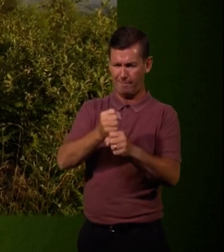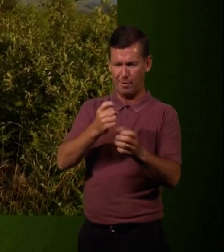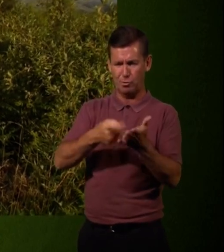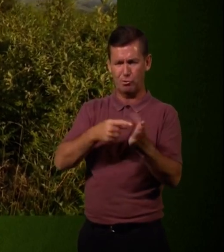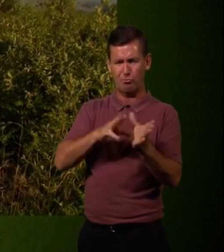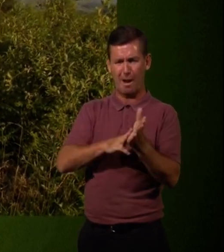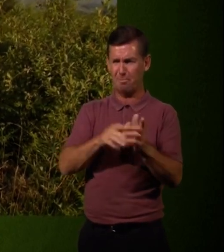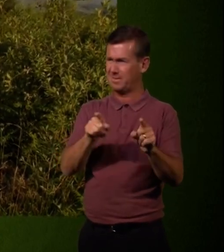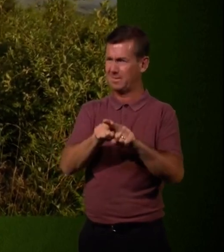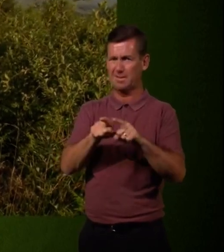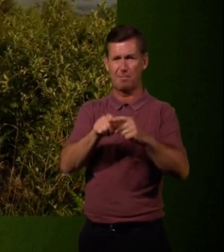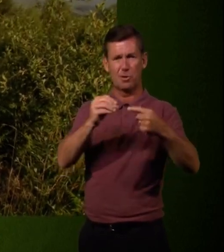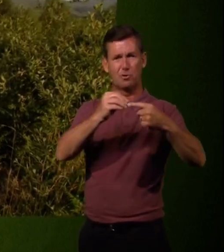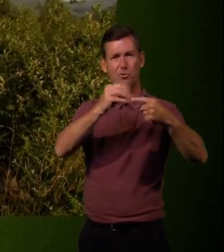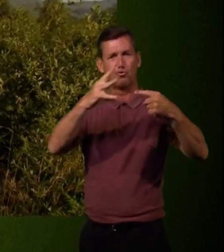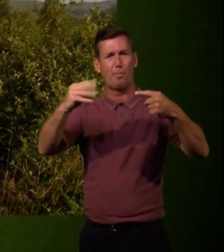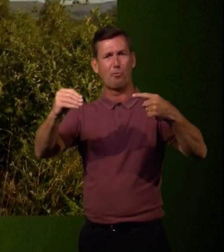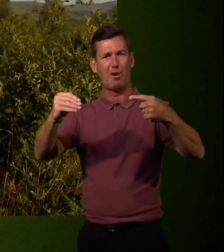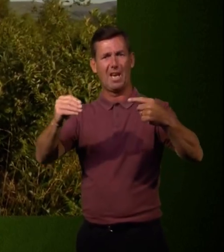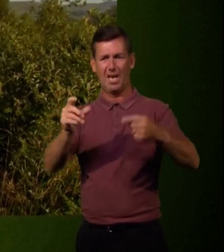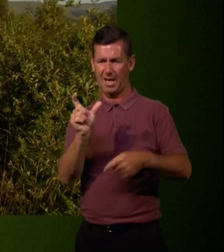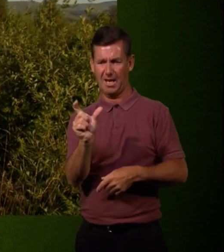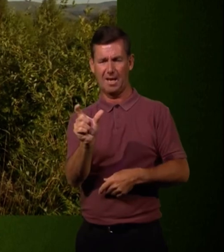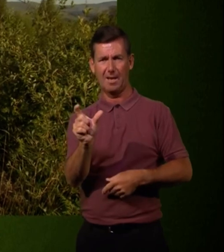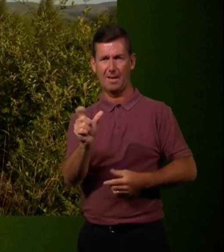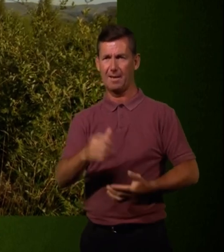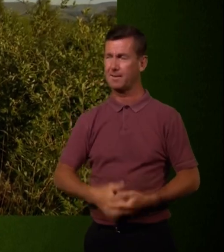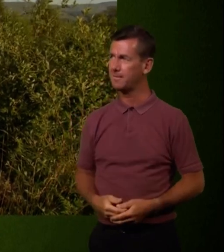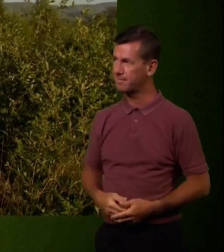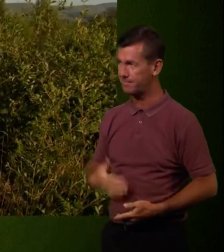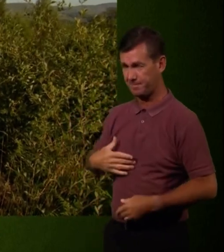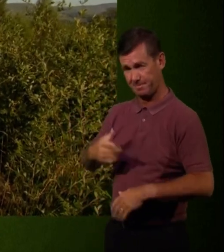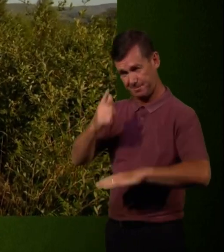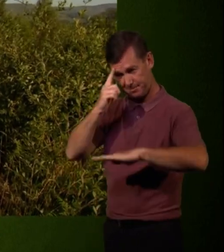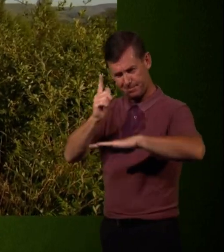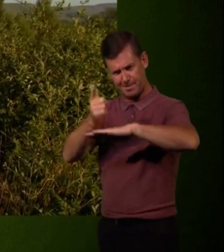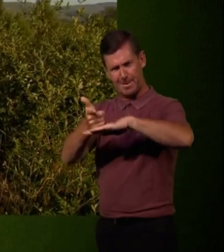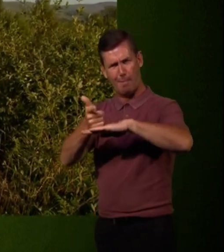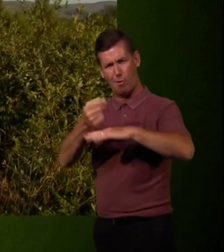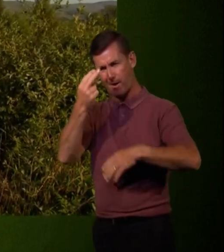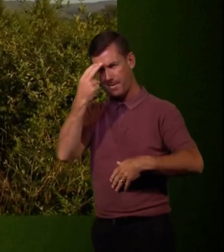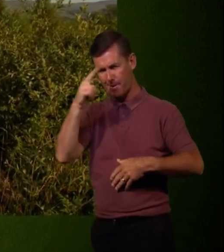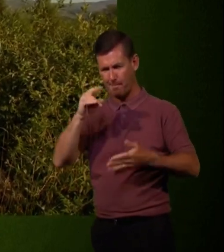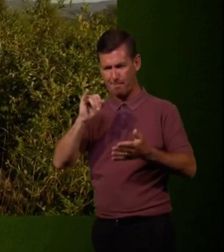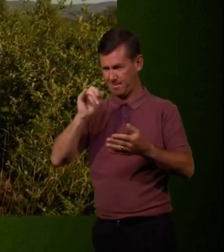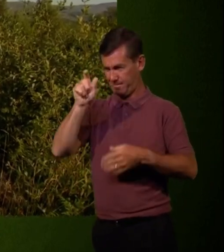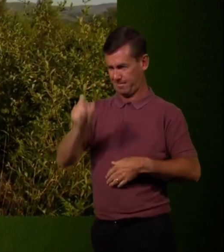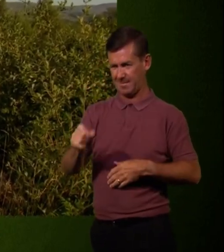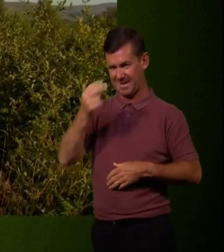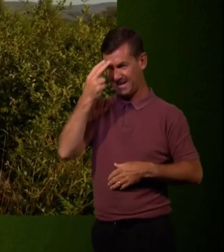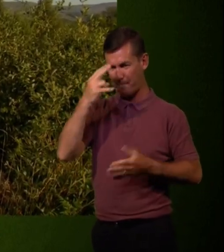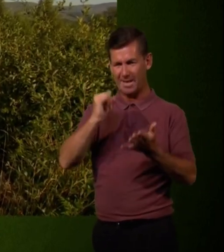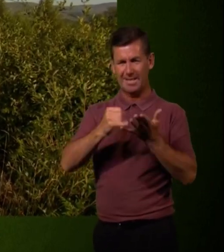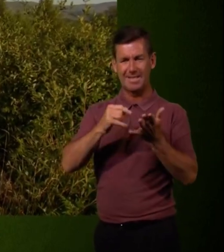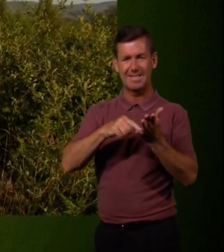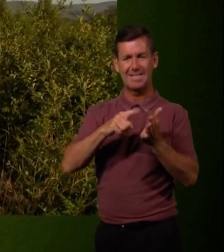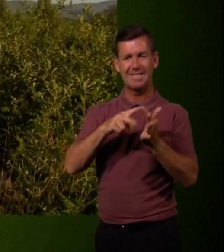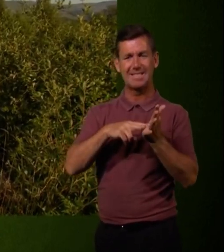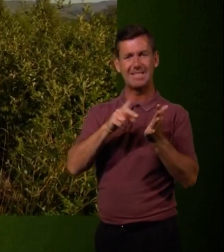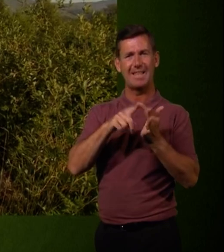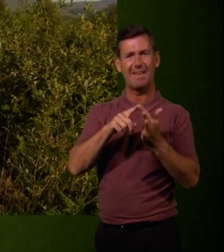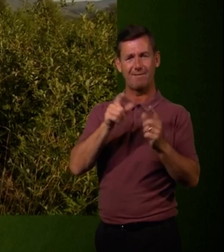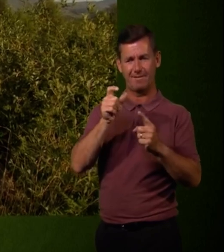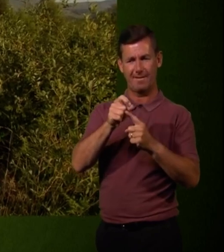amazing. Now our wildlife camera operator Steve Phillips has been spending the last few days here and he's been treated to some real